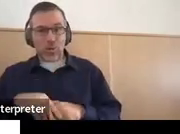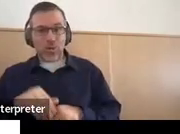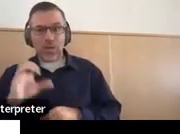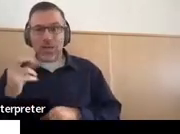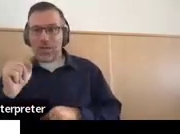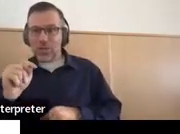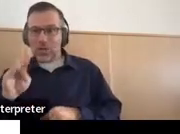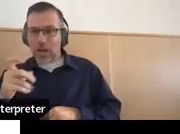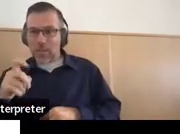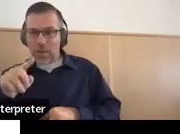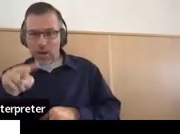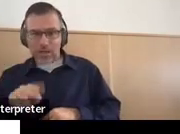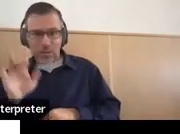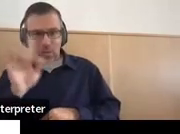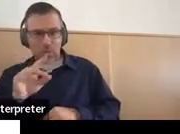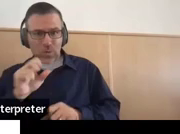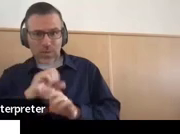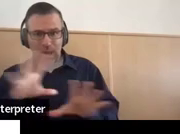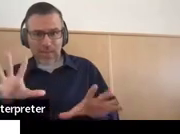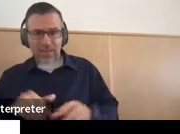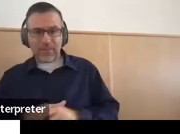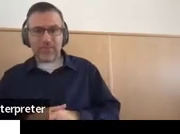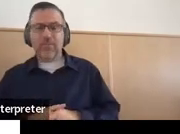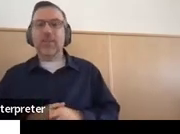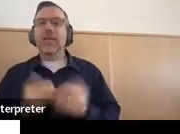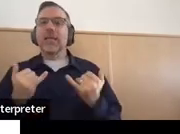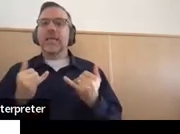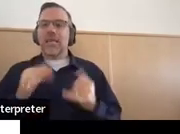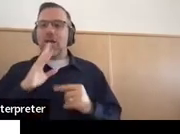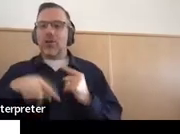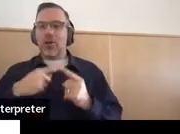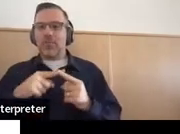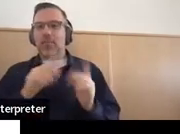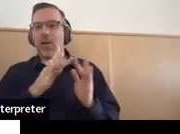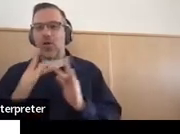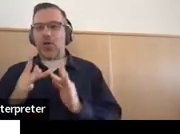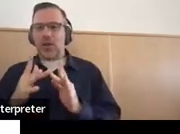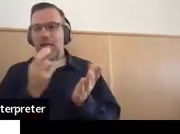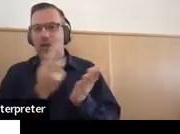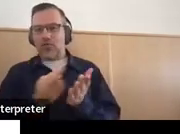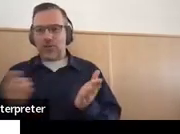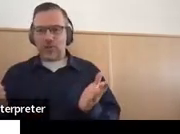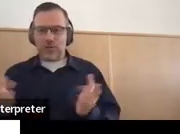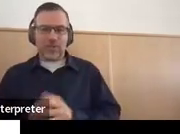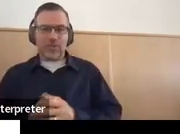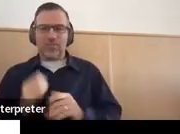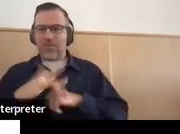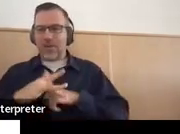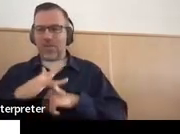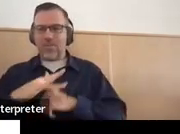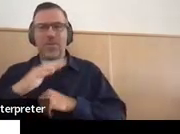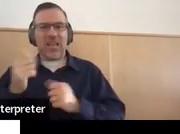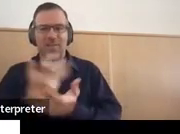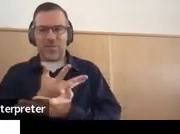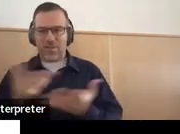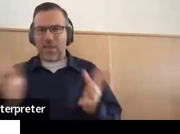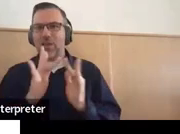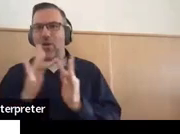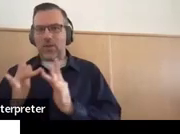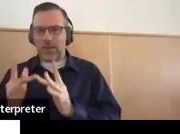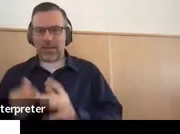box. So we're going to talk about our resources now. These are all online resources. These